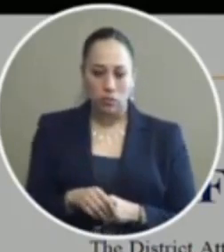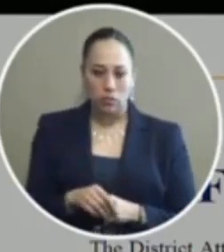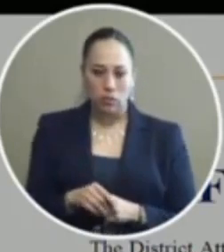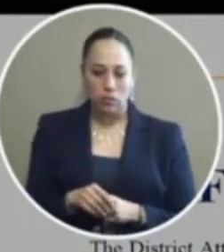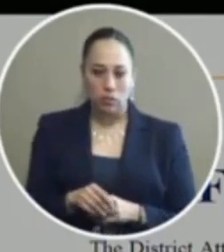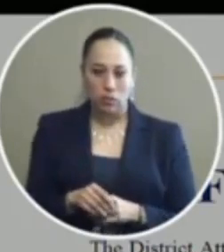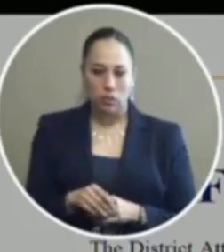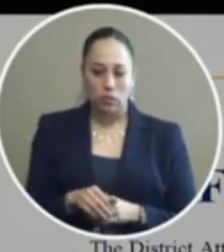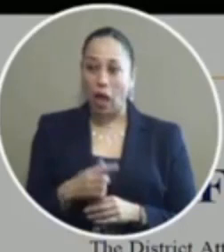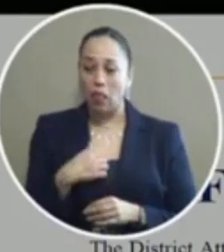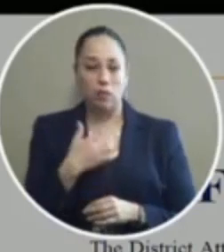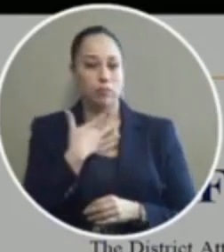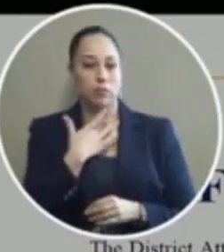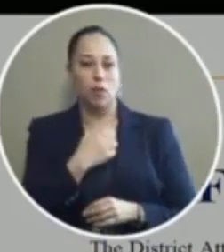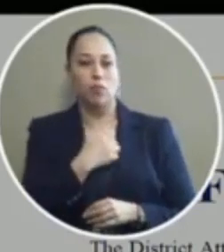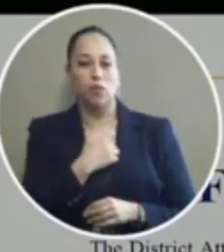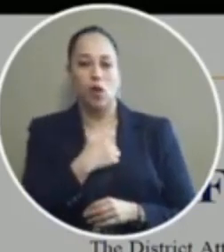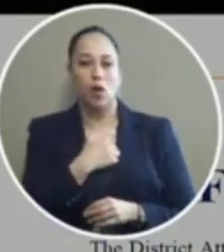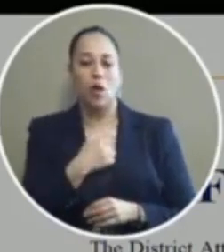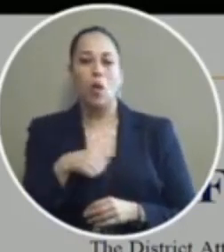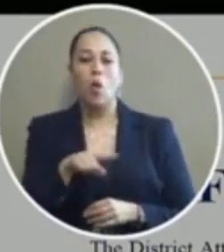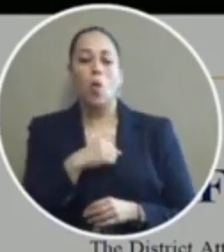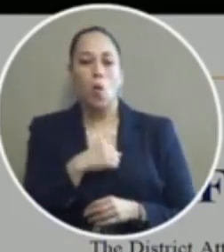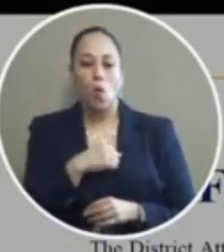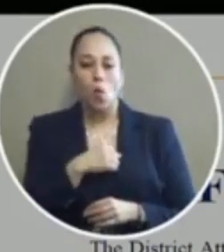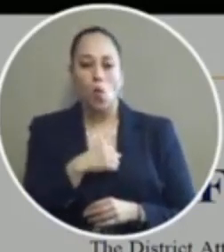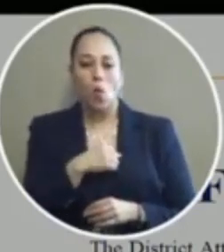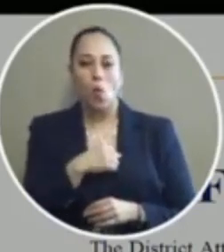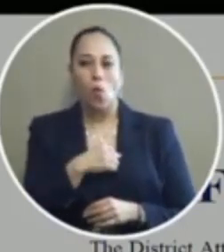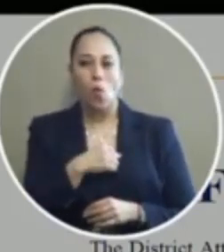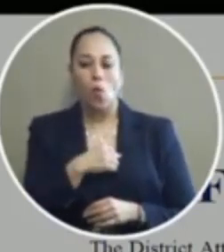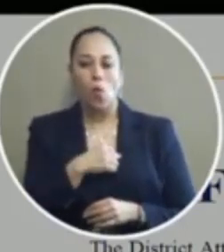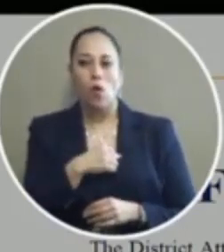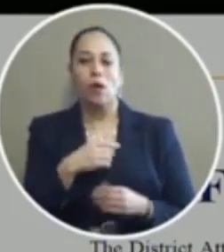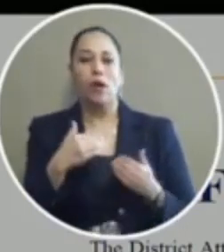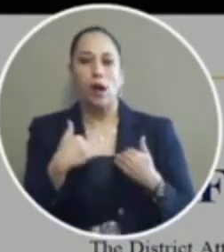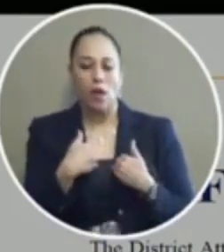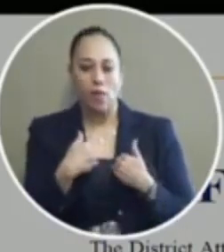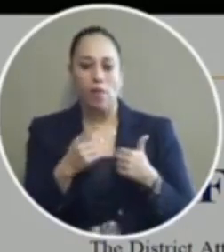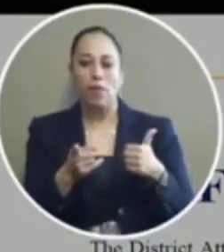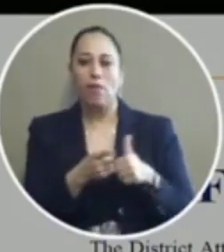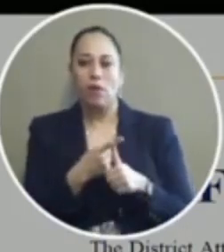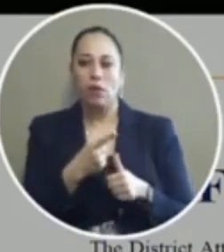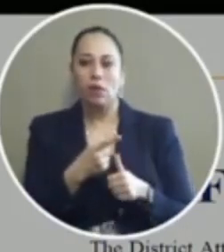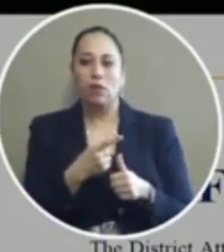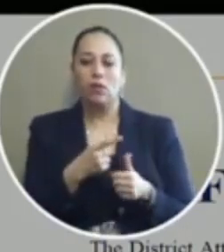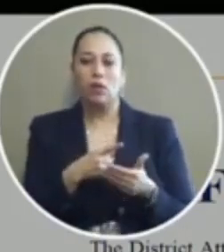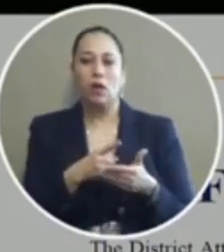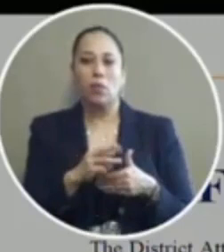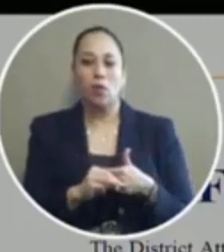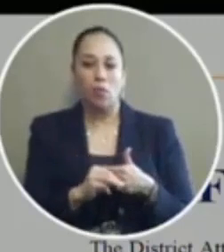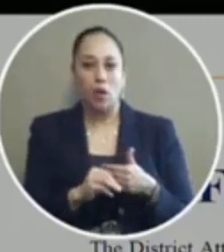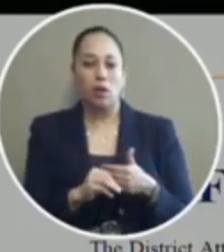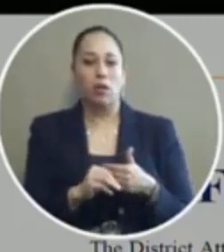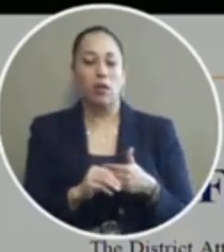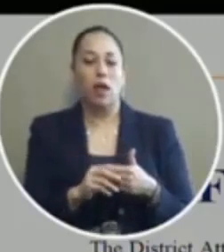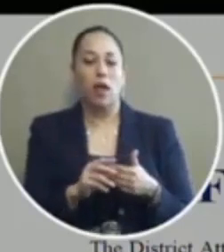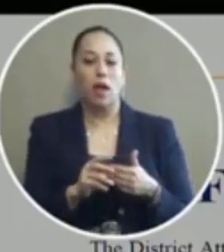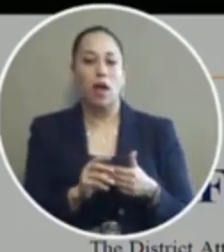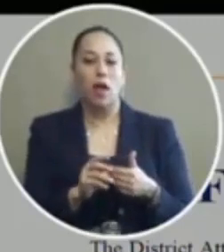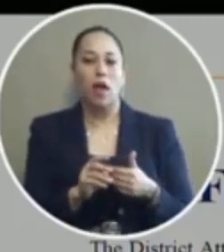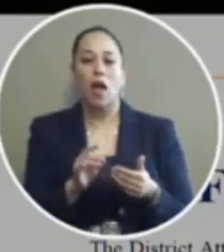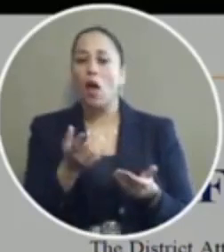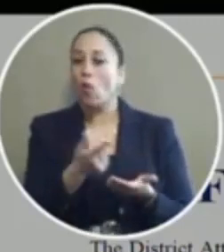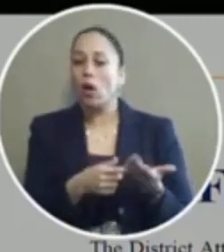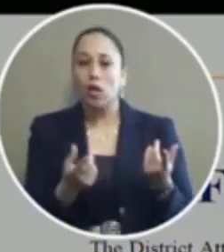I apologize we are we do we do have the first chance program and really what the first chance program does